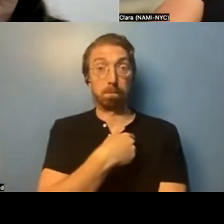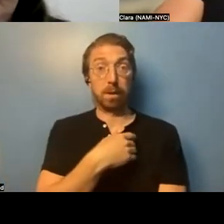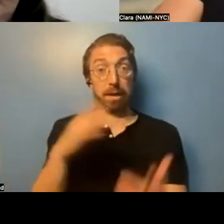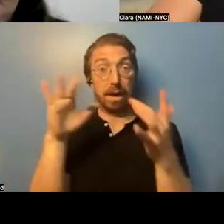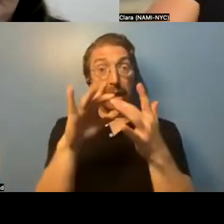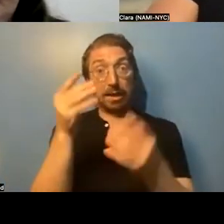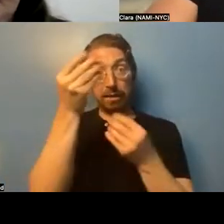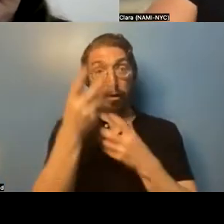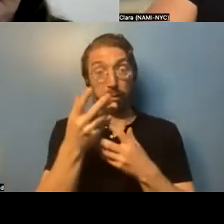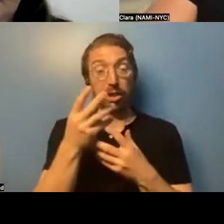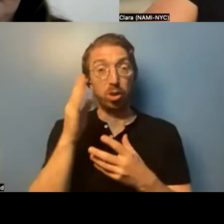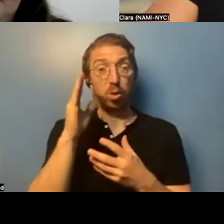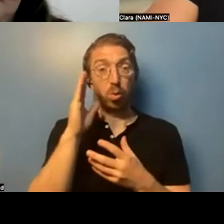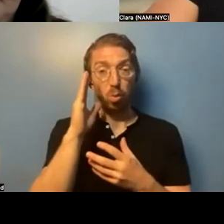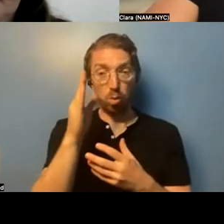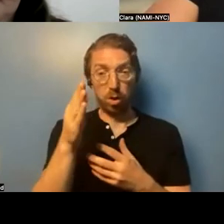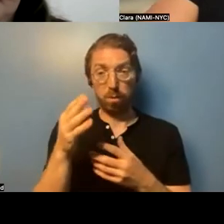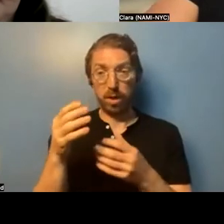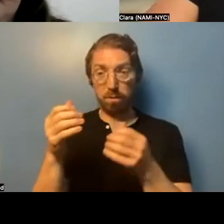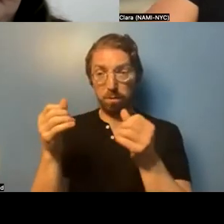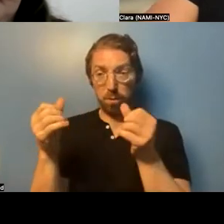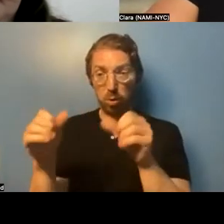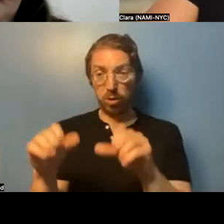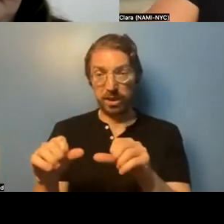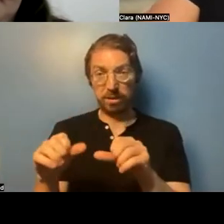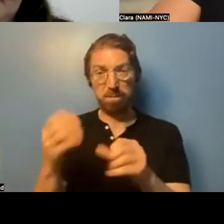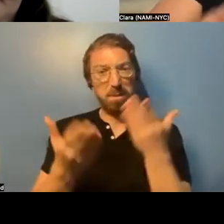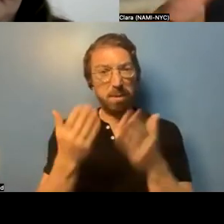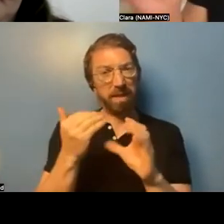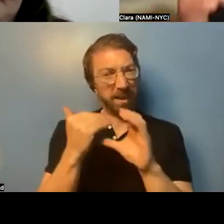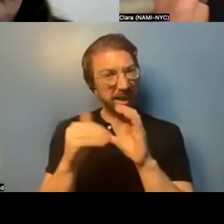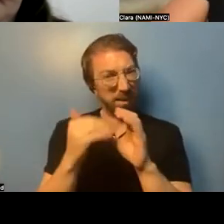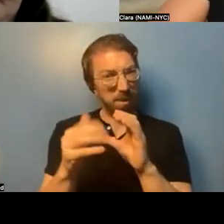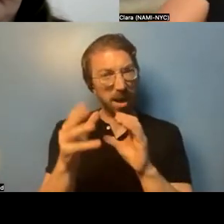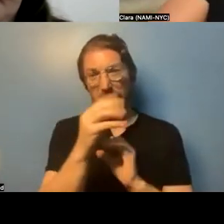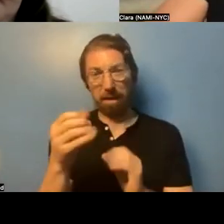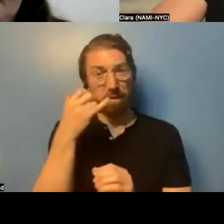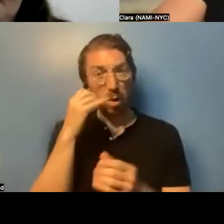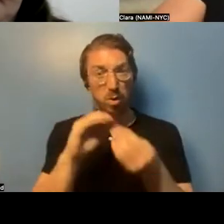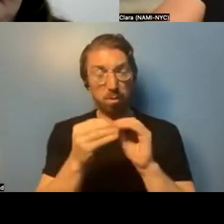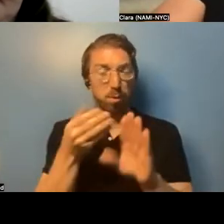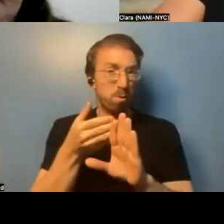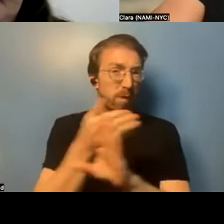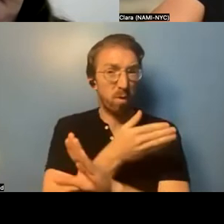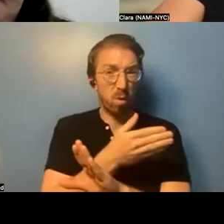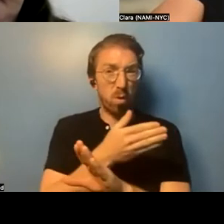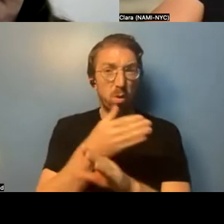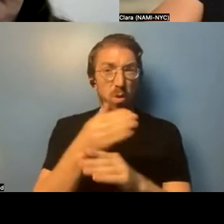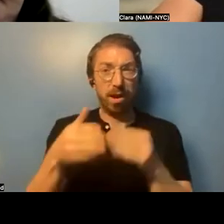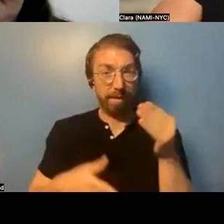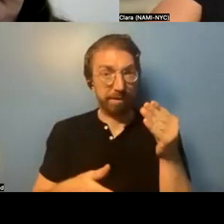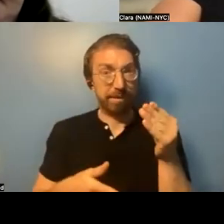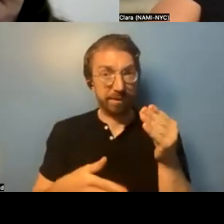um, maybe we can, uh, say the, the email address and the phone number one more time before we wrap up, but it is going to go out,